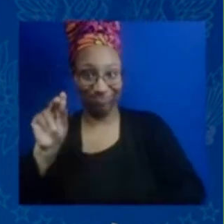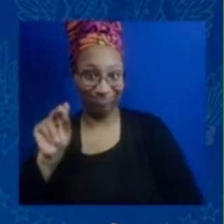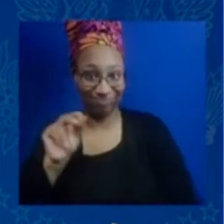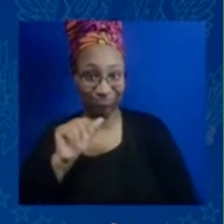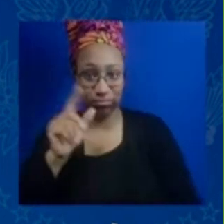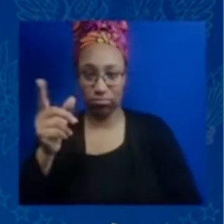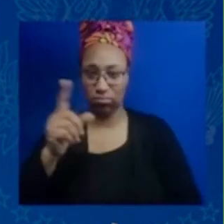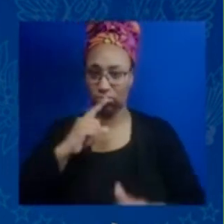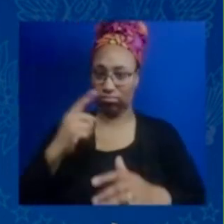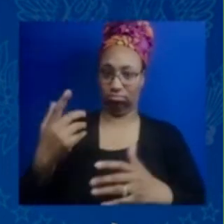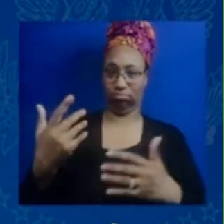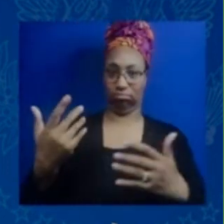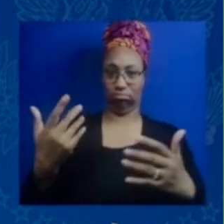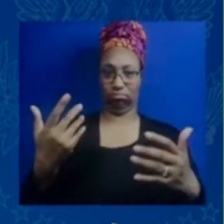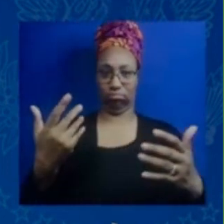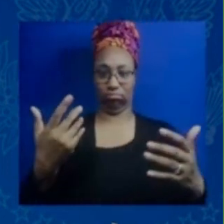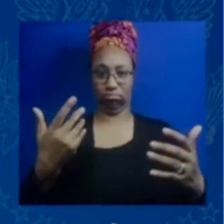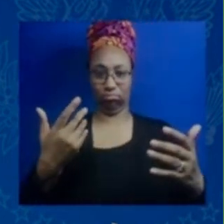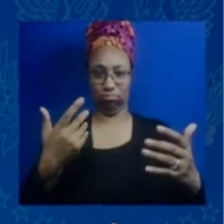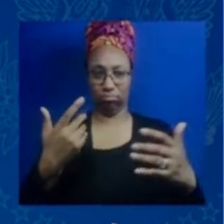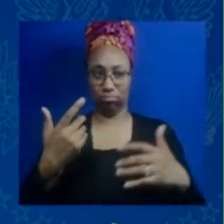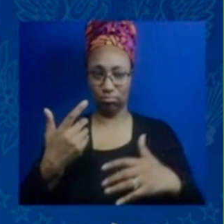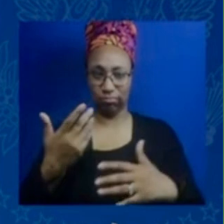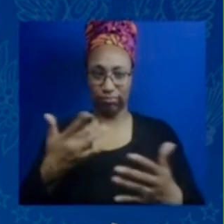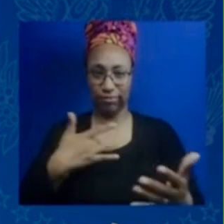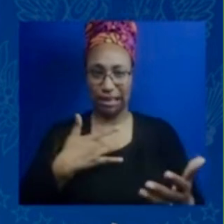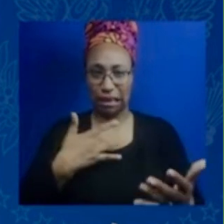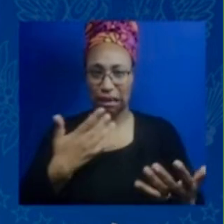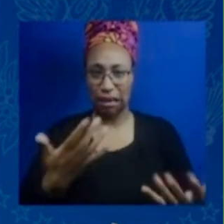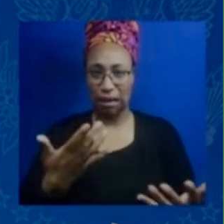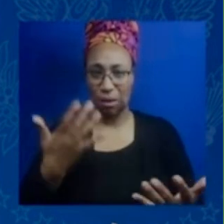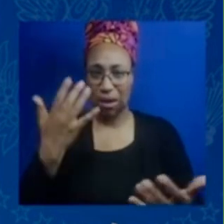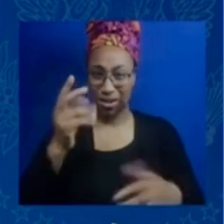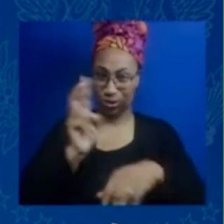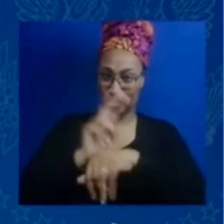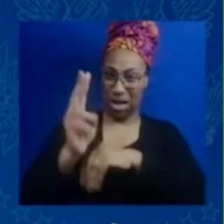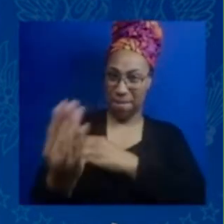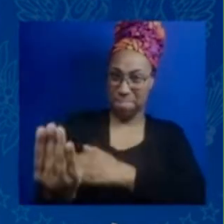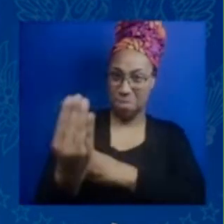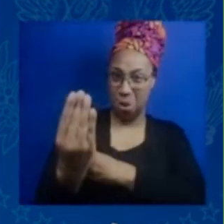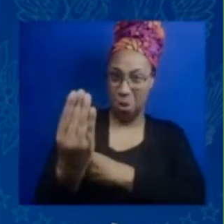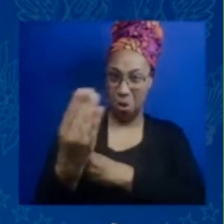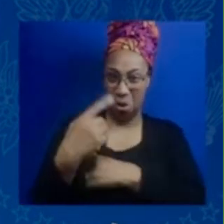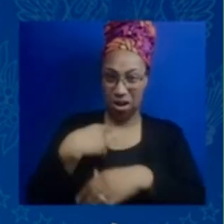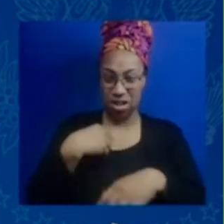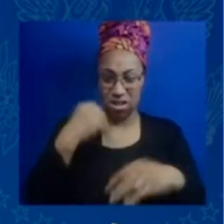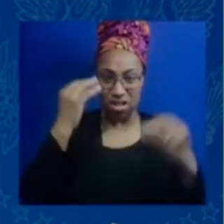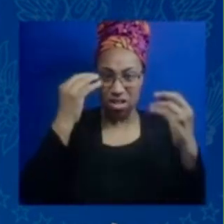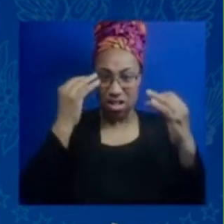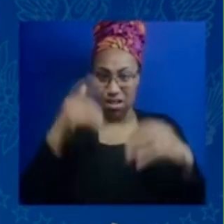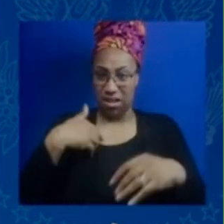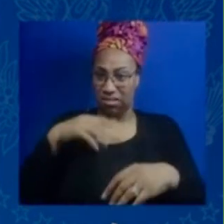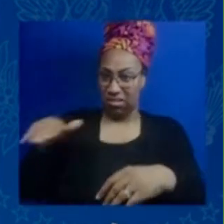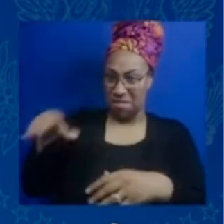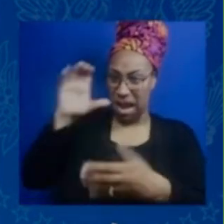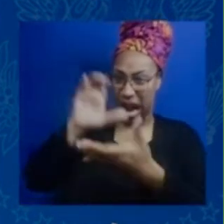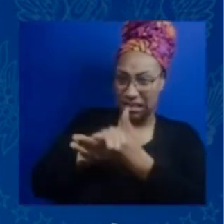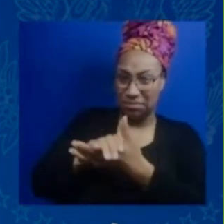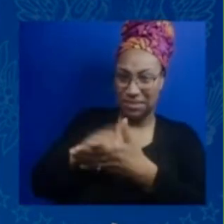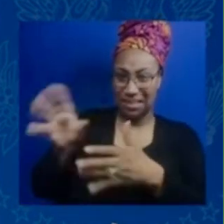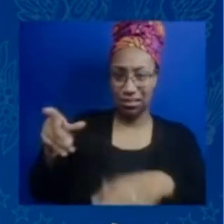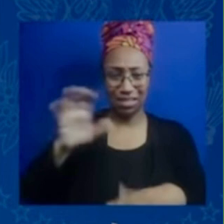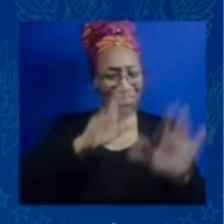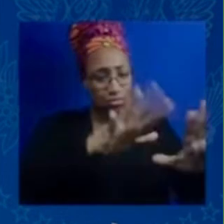say to my husband what am I going to do and he said do it yourself you have the ability to do this you're smarter than them